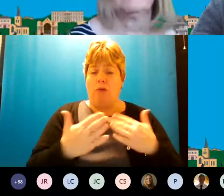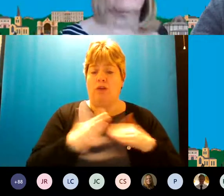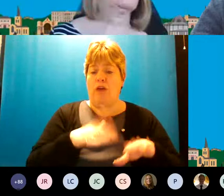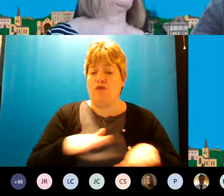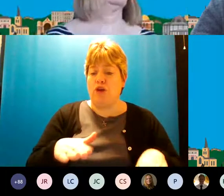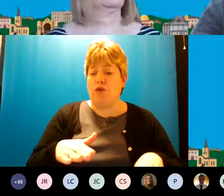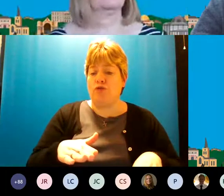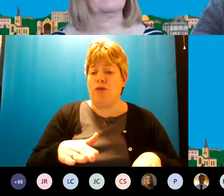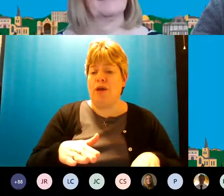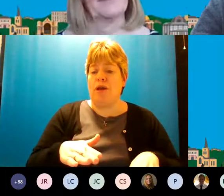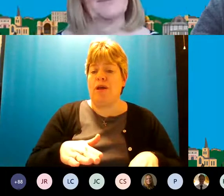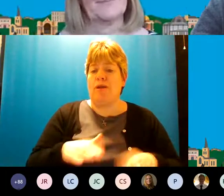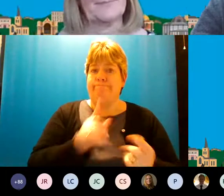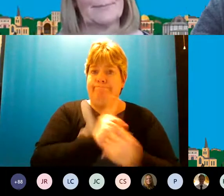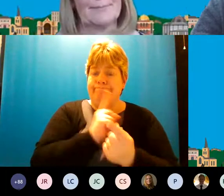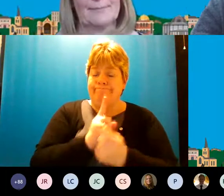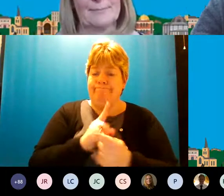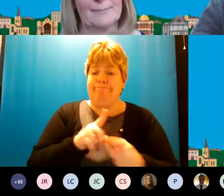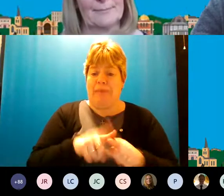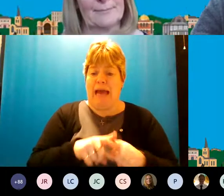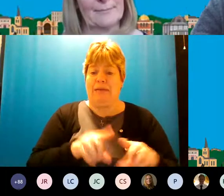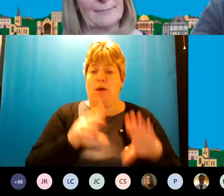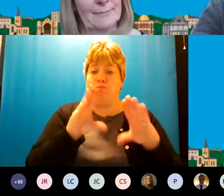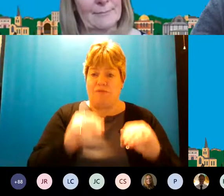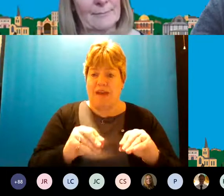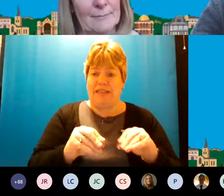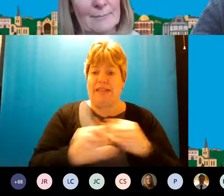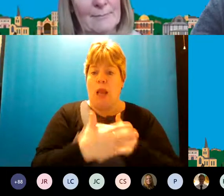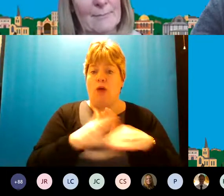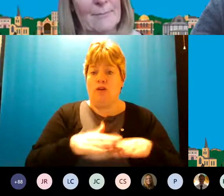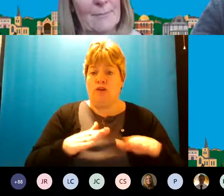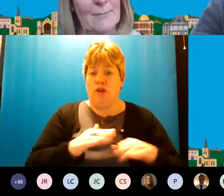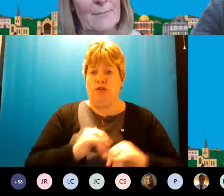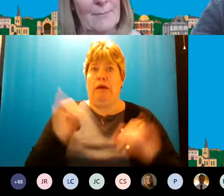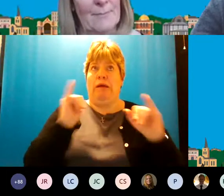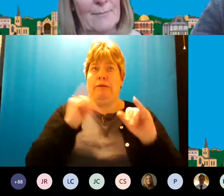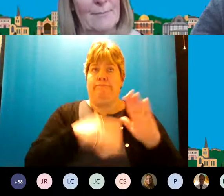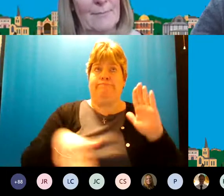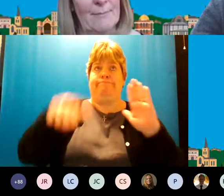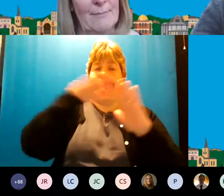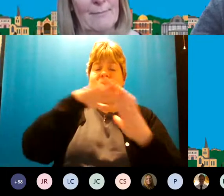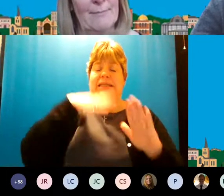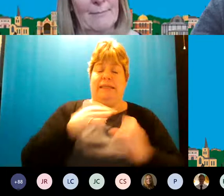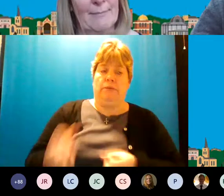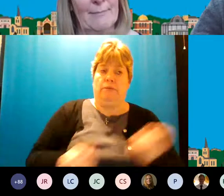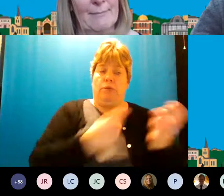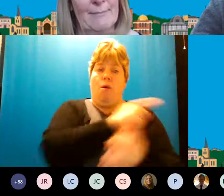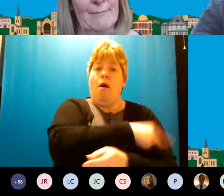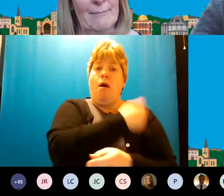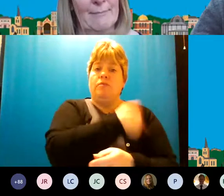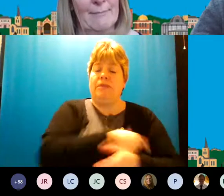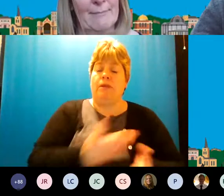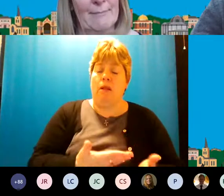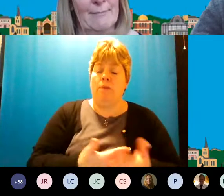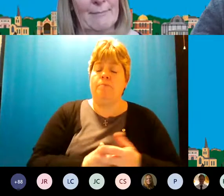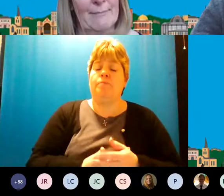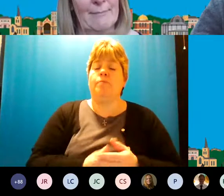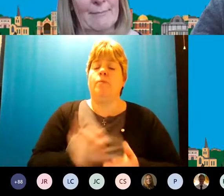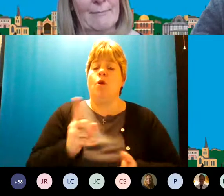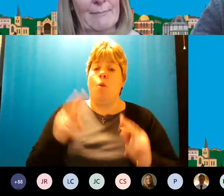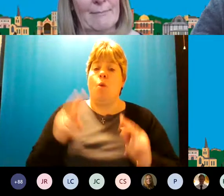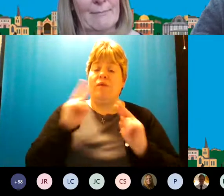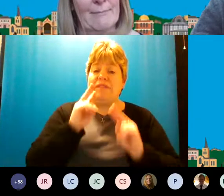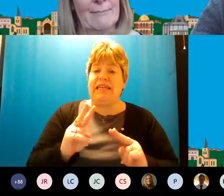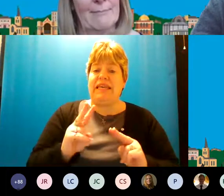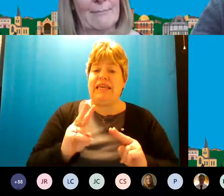and preventing a lot of children escalating up to to needing a hospital admission and what we have seen is